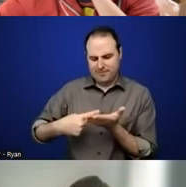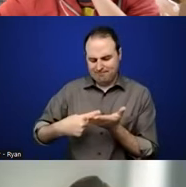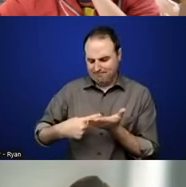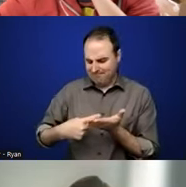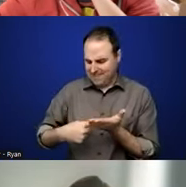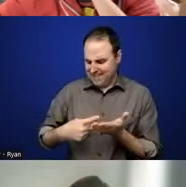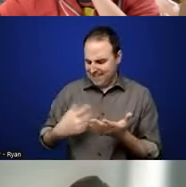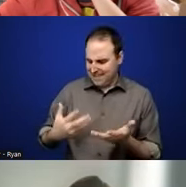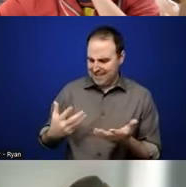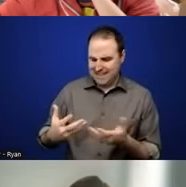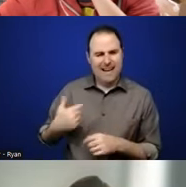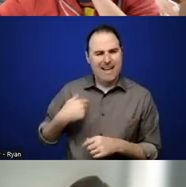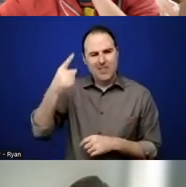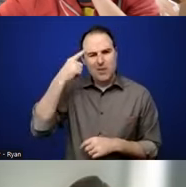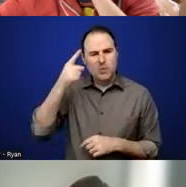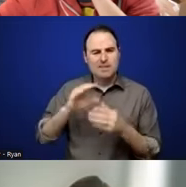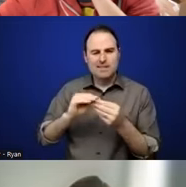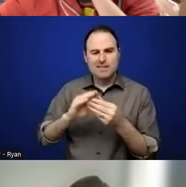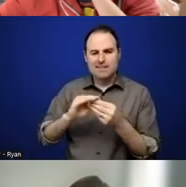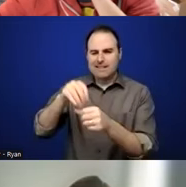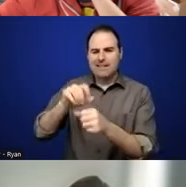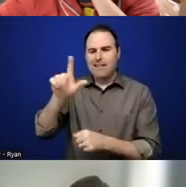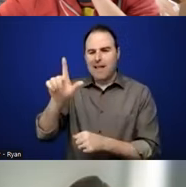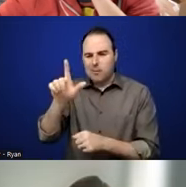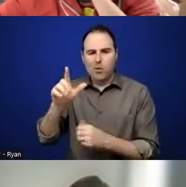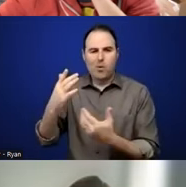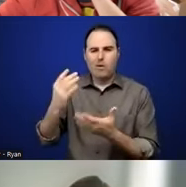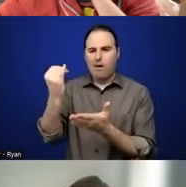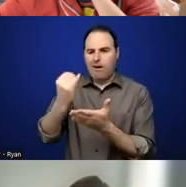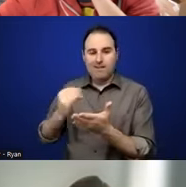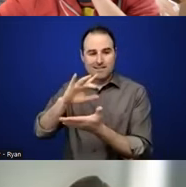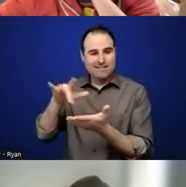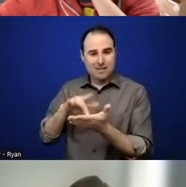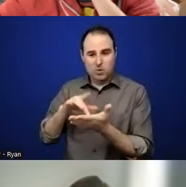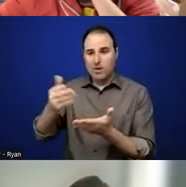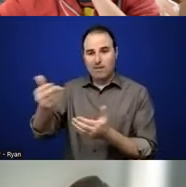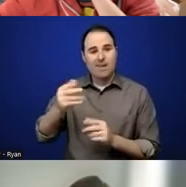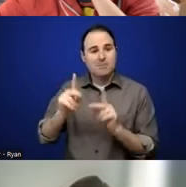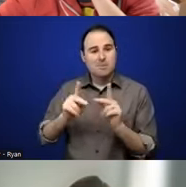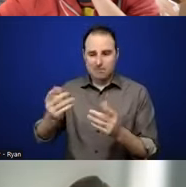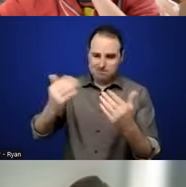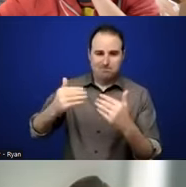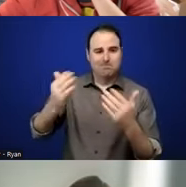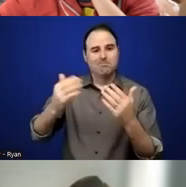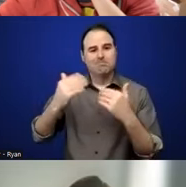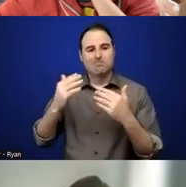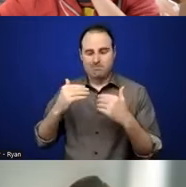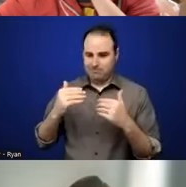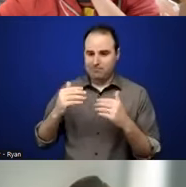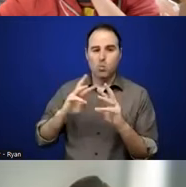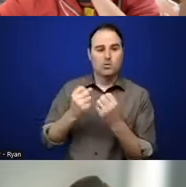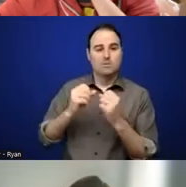said it was in a library or maybe the art center where you invited people to come in and did a workshop on family archiving.